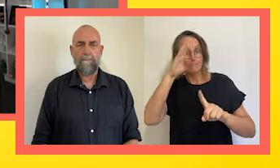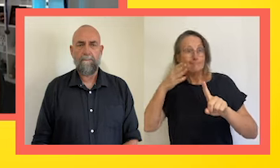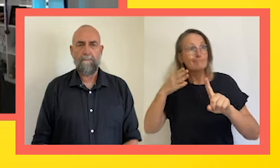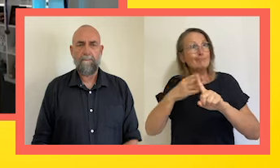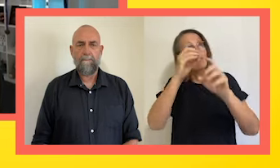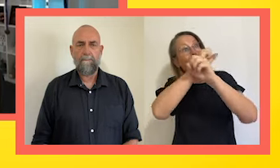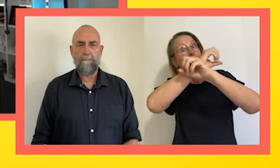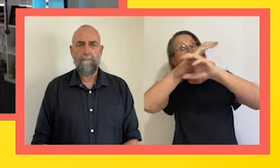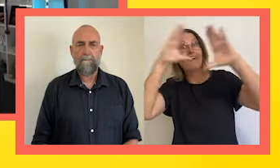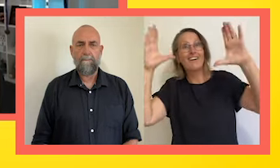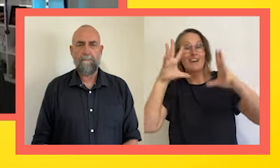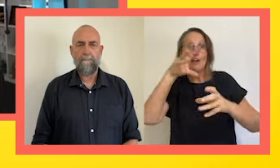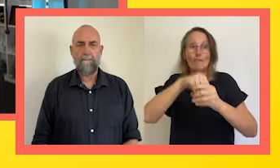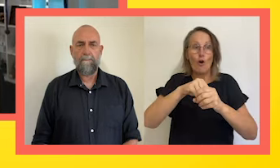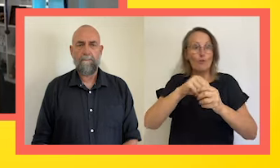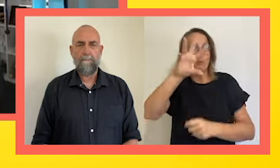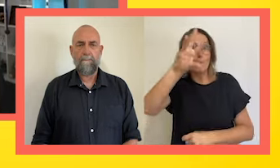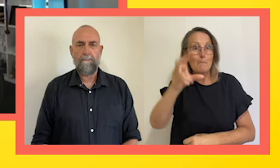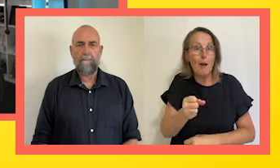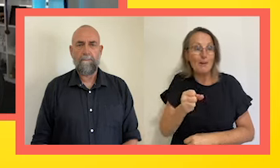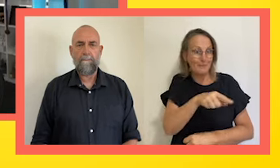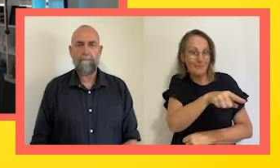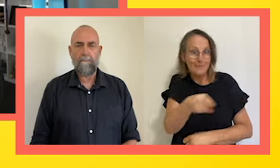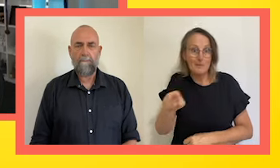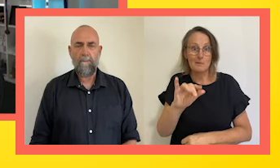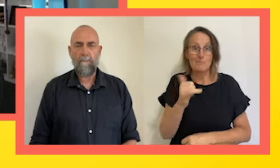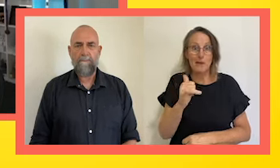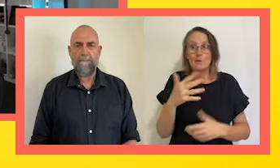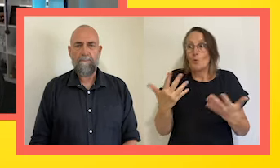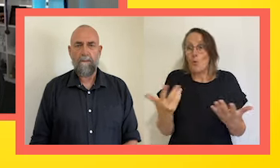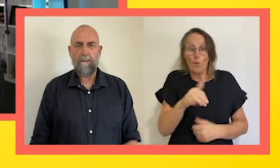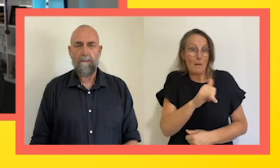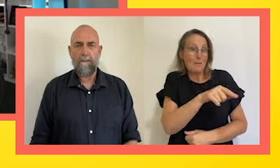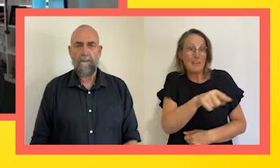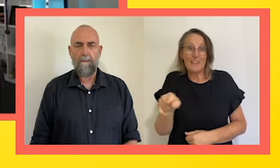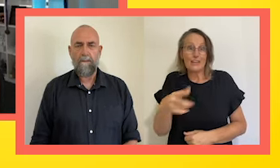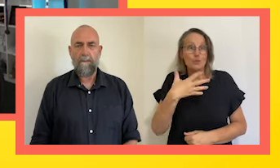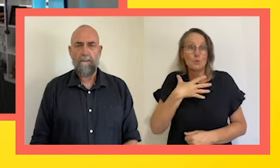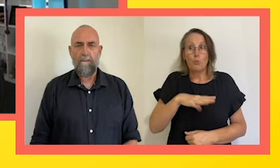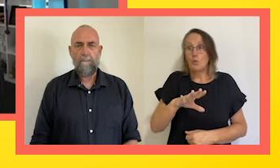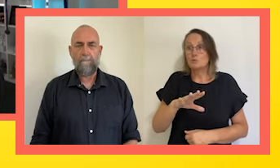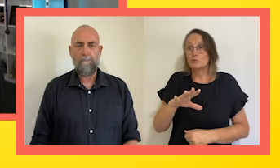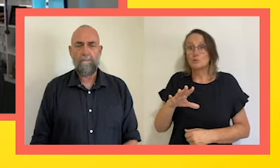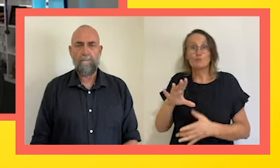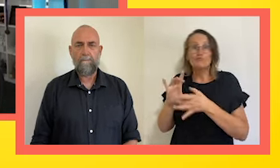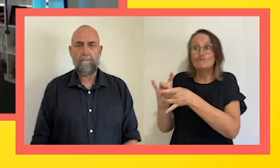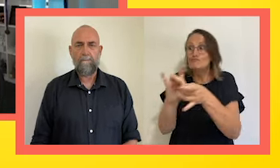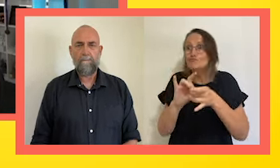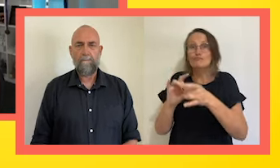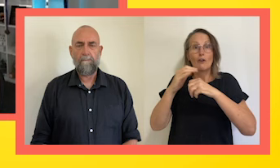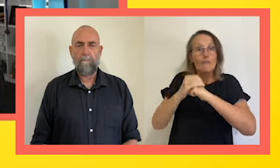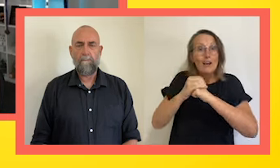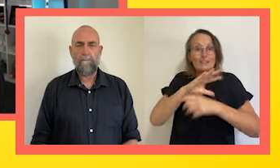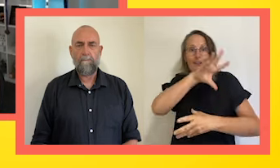dreams of competing at the Paralympics one day, or if they just want to find friends and find a community and